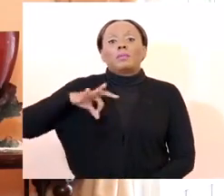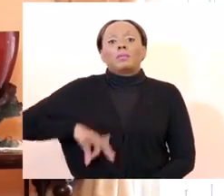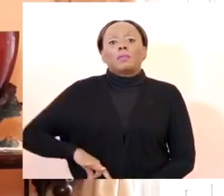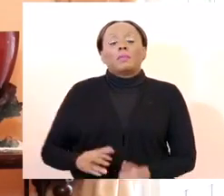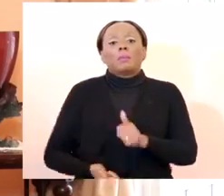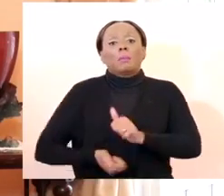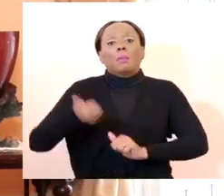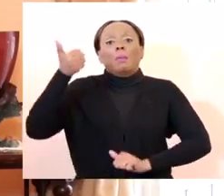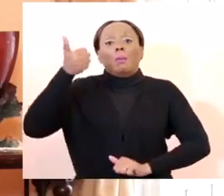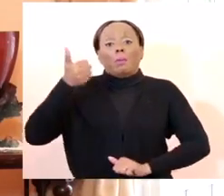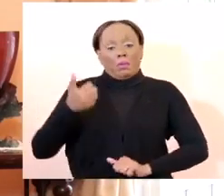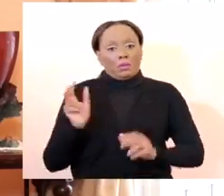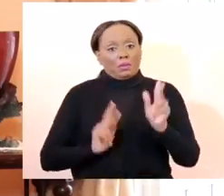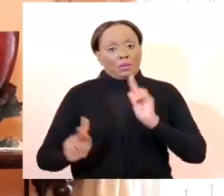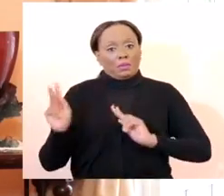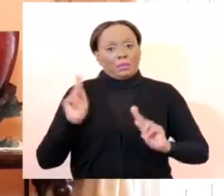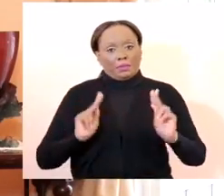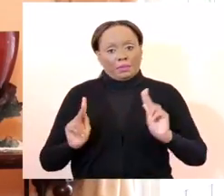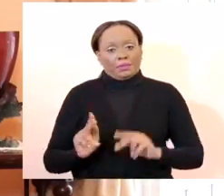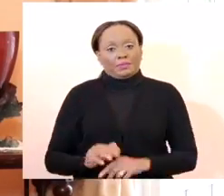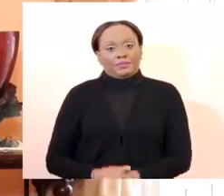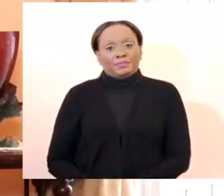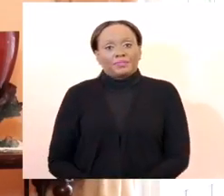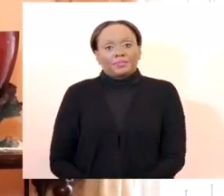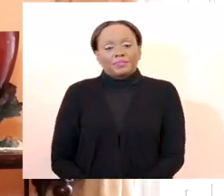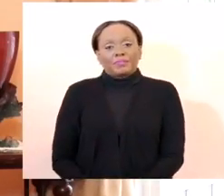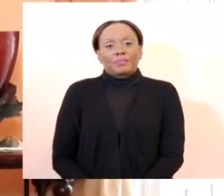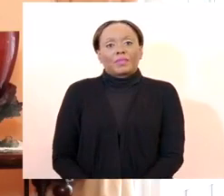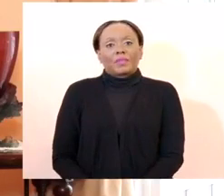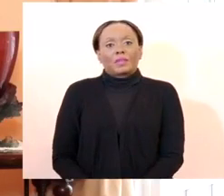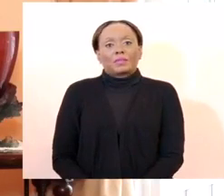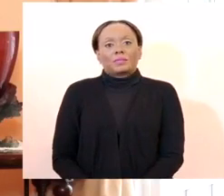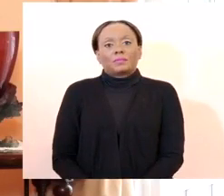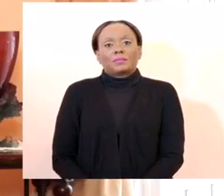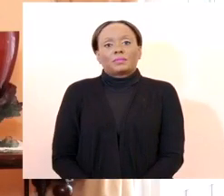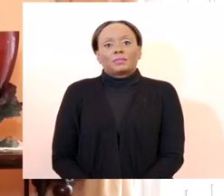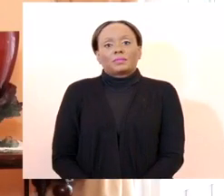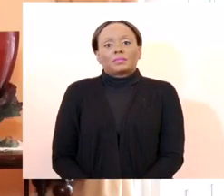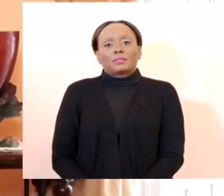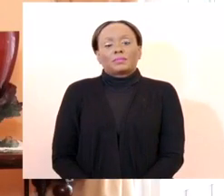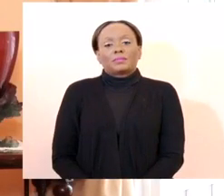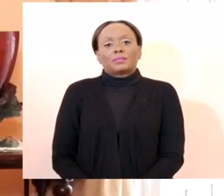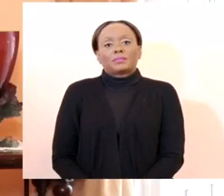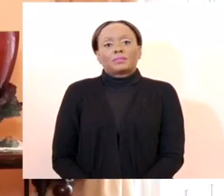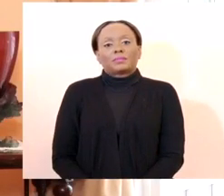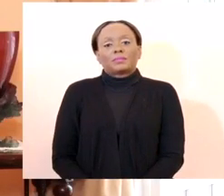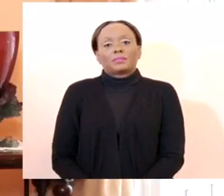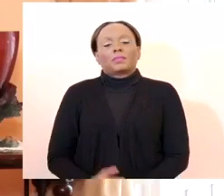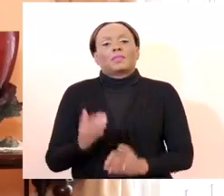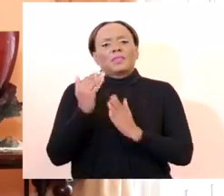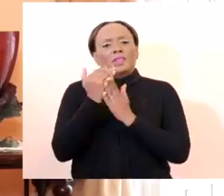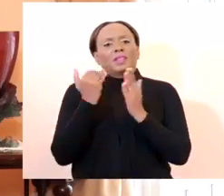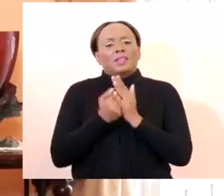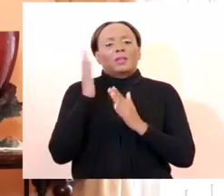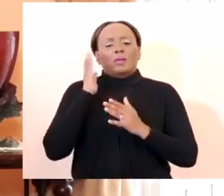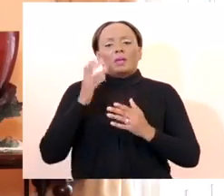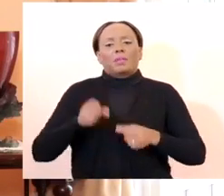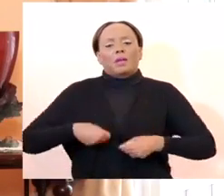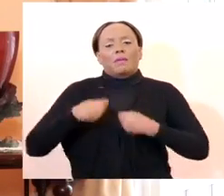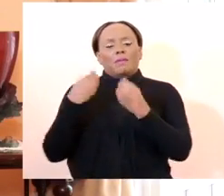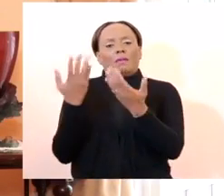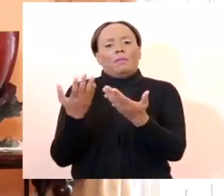number of people. We expect that that list will be available for publication, possibly tomorrow, no later